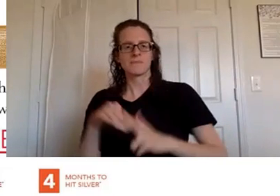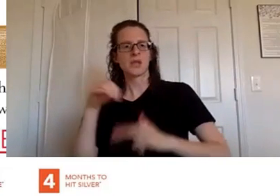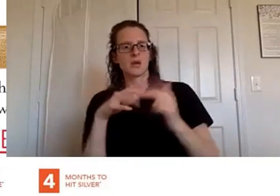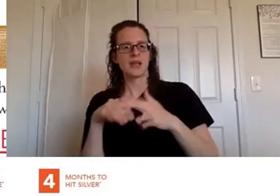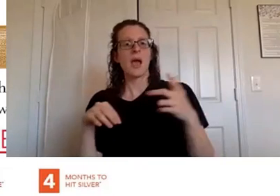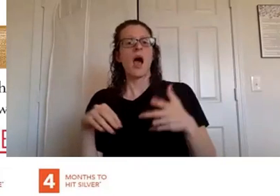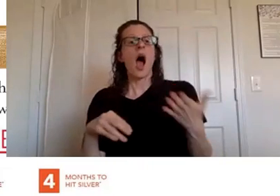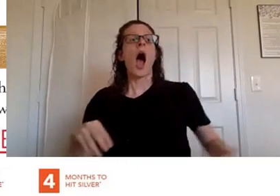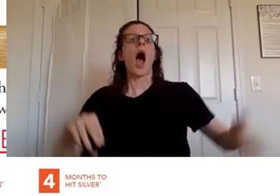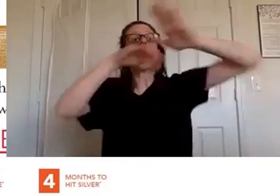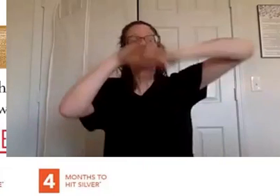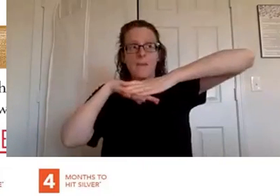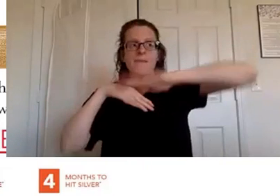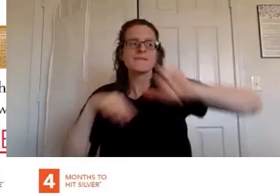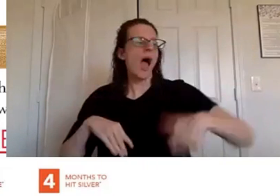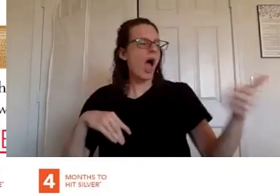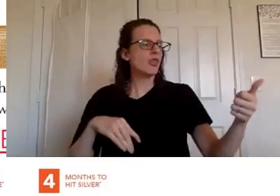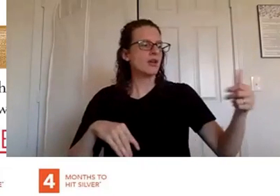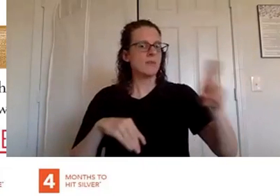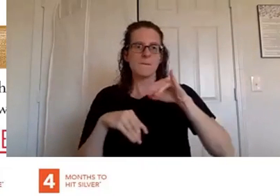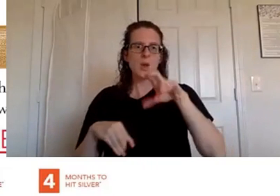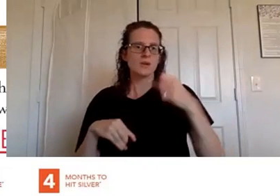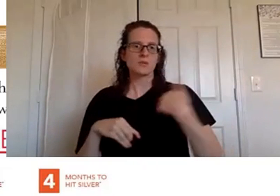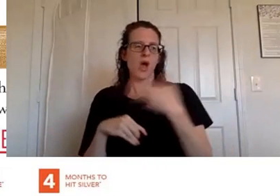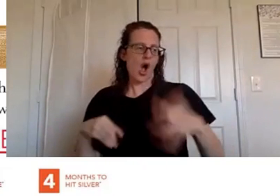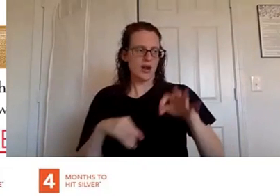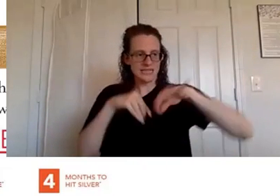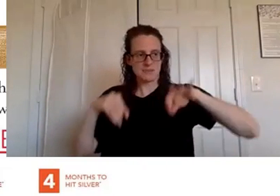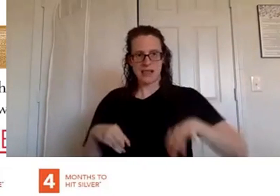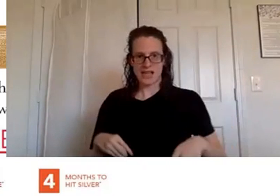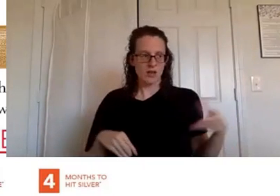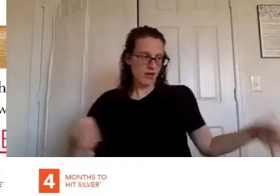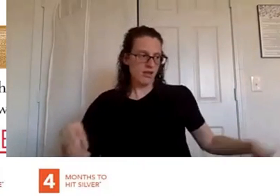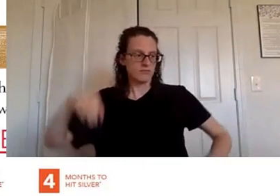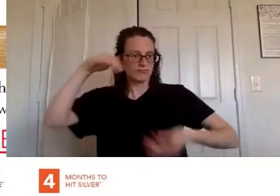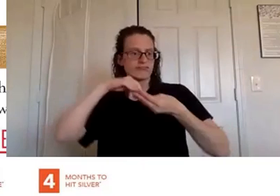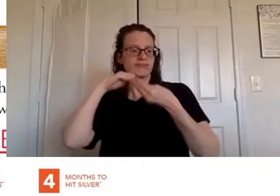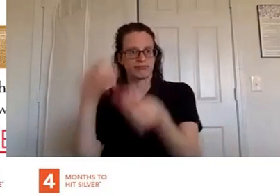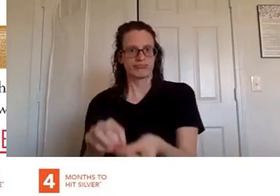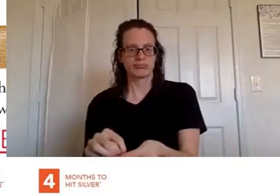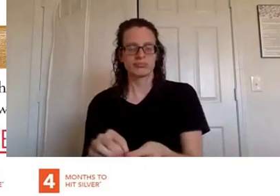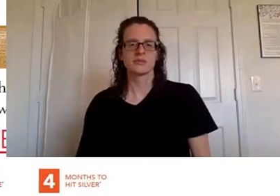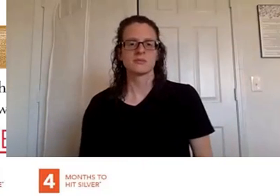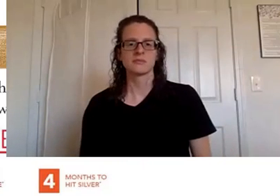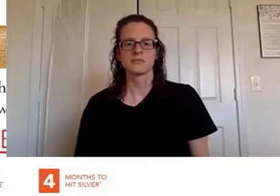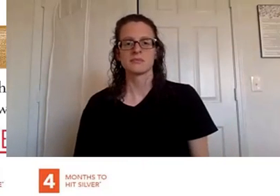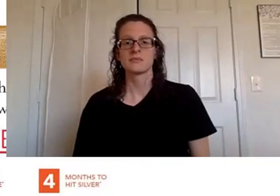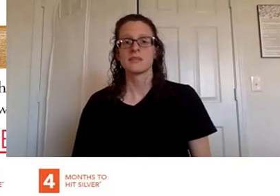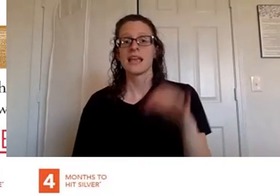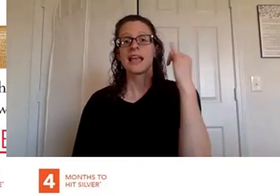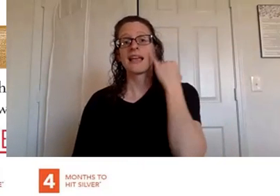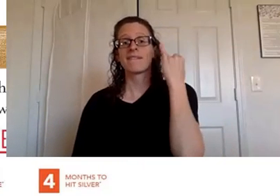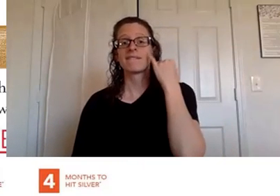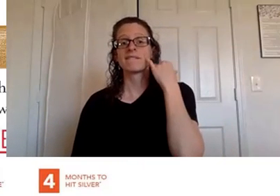commission that you're making okay so executive if you can um after you hit